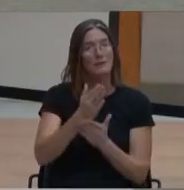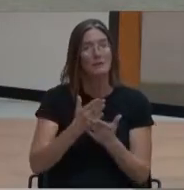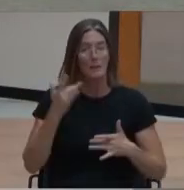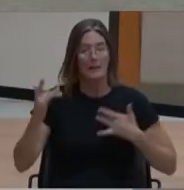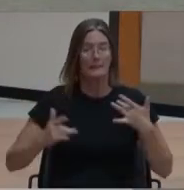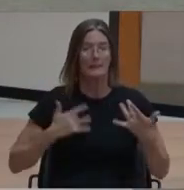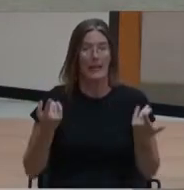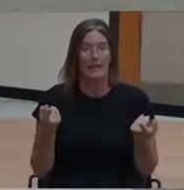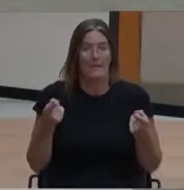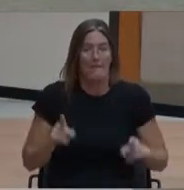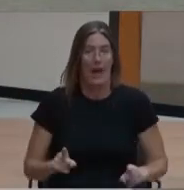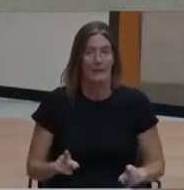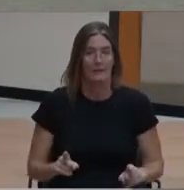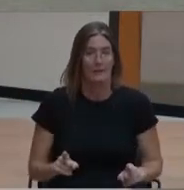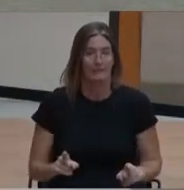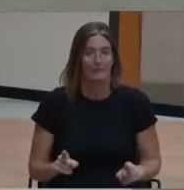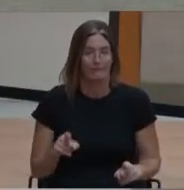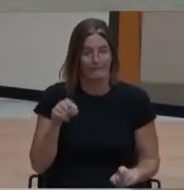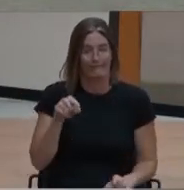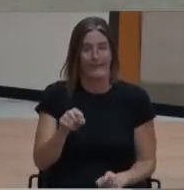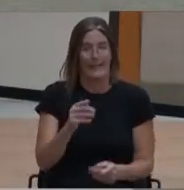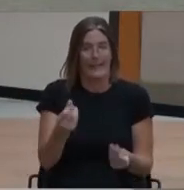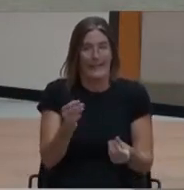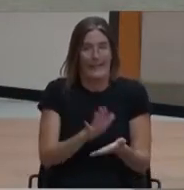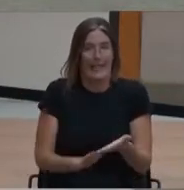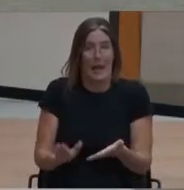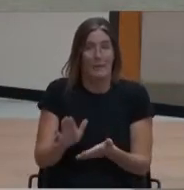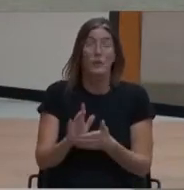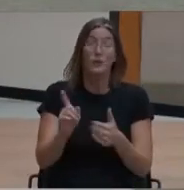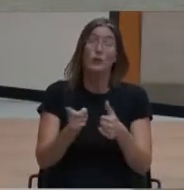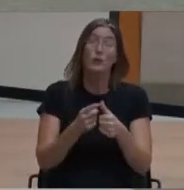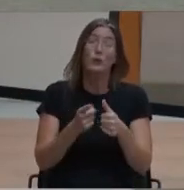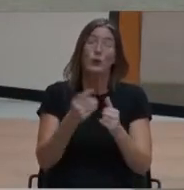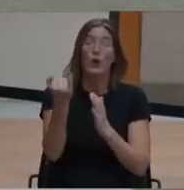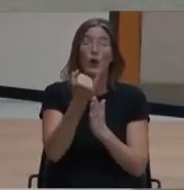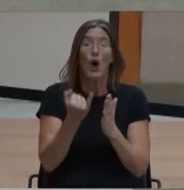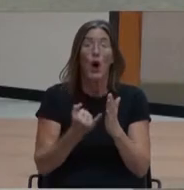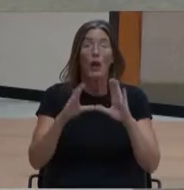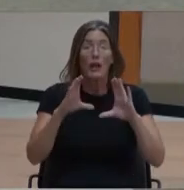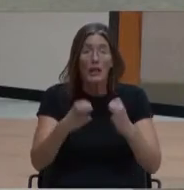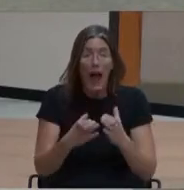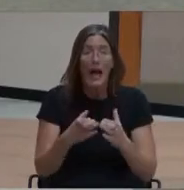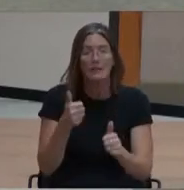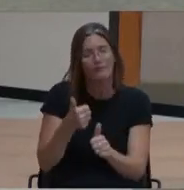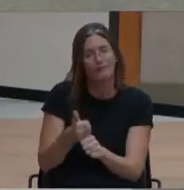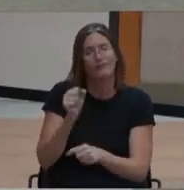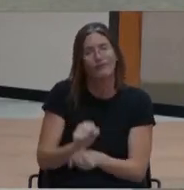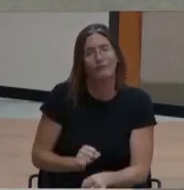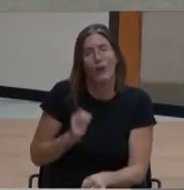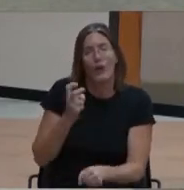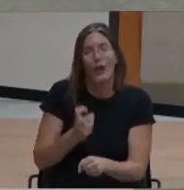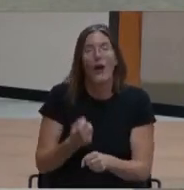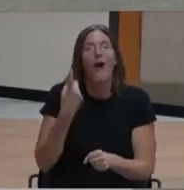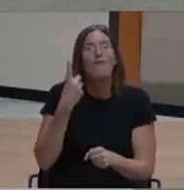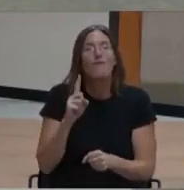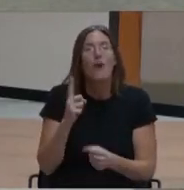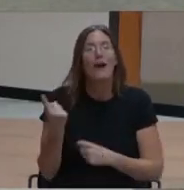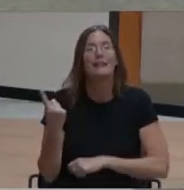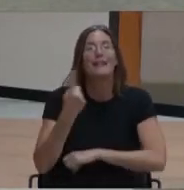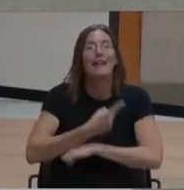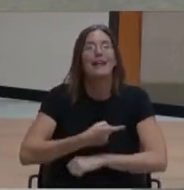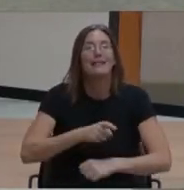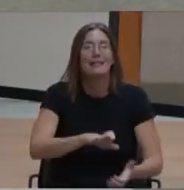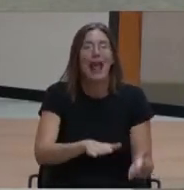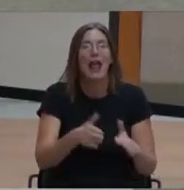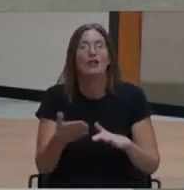our campus. First off, our art class has been hard at work producing beautiful pieces for Dia de los Muertos, taught by our